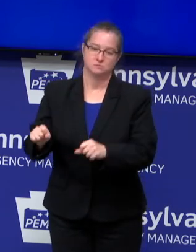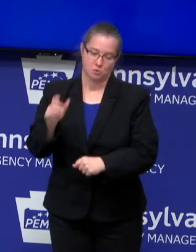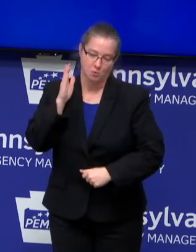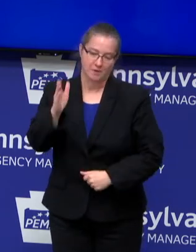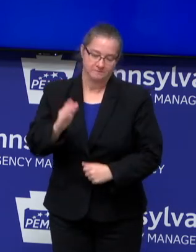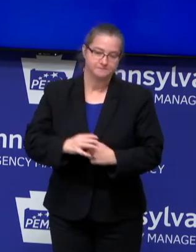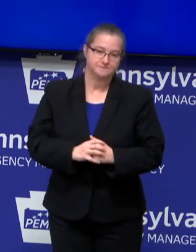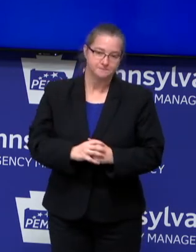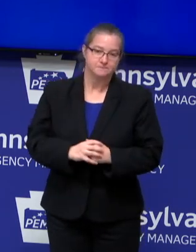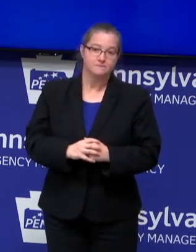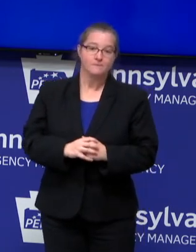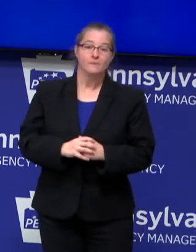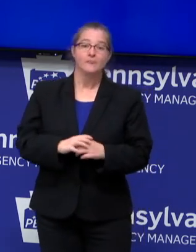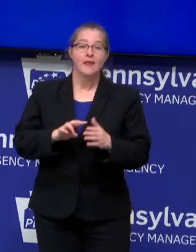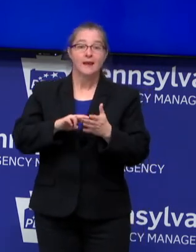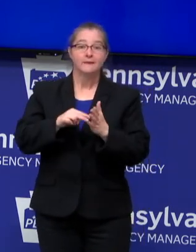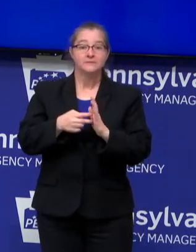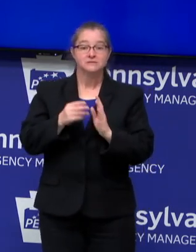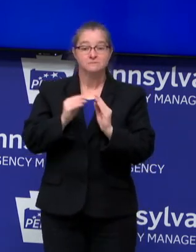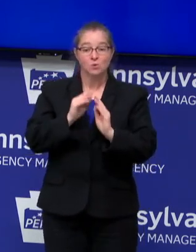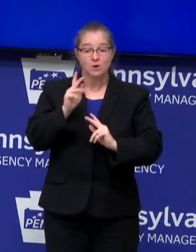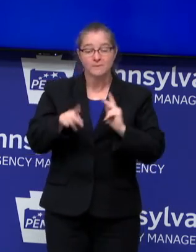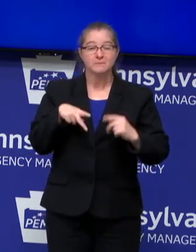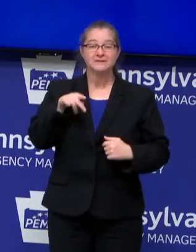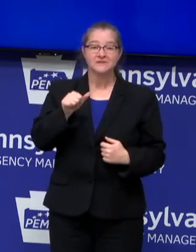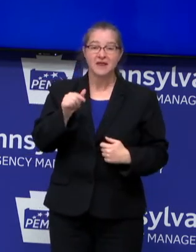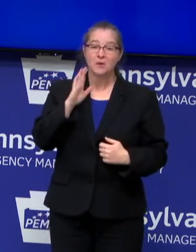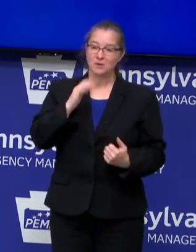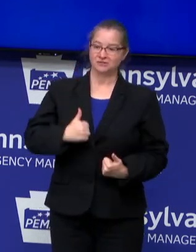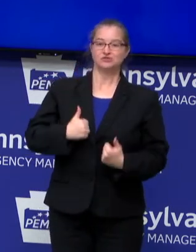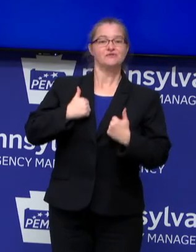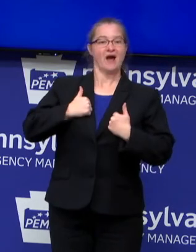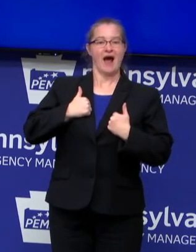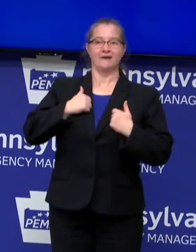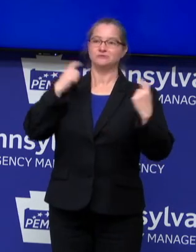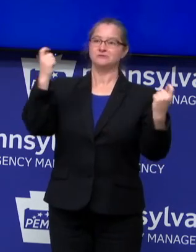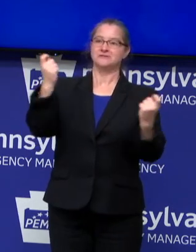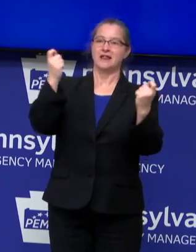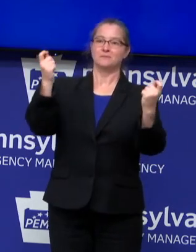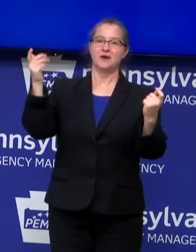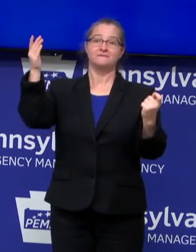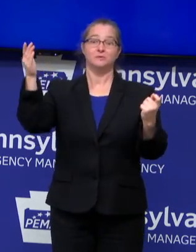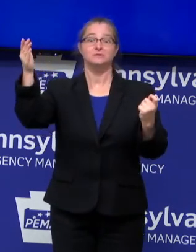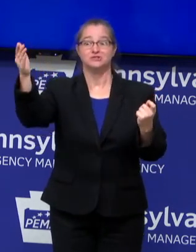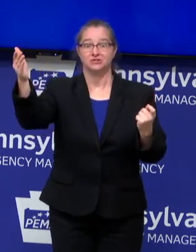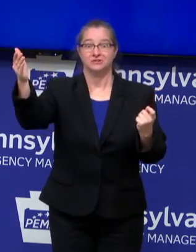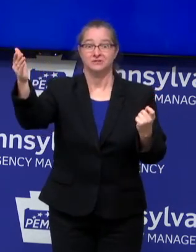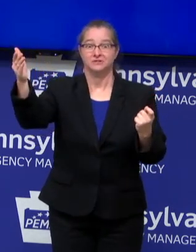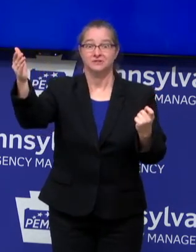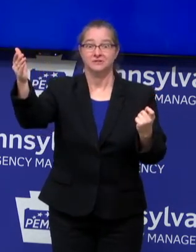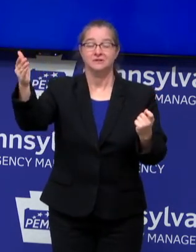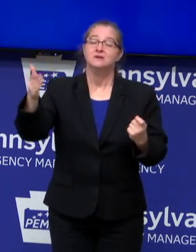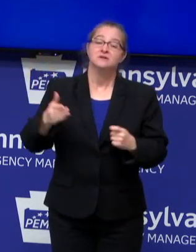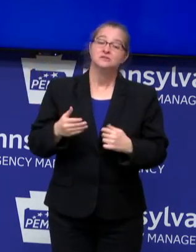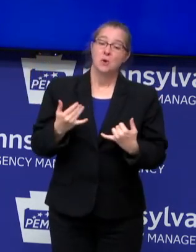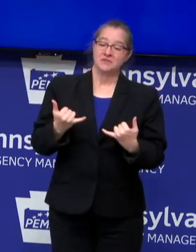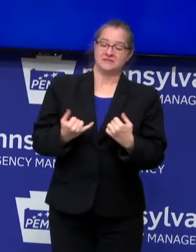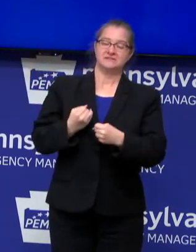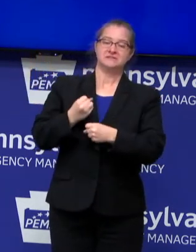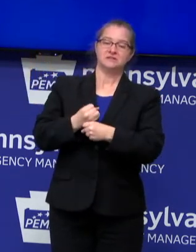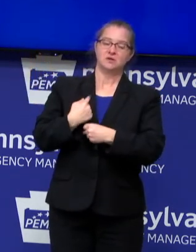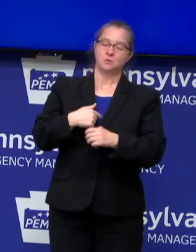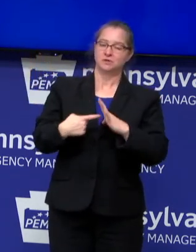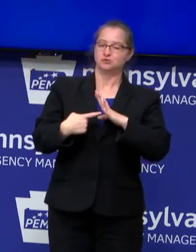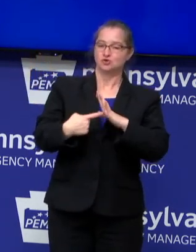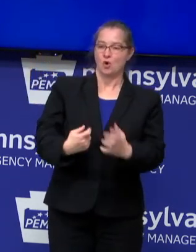And it means more Pennsylvanians will be alive to celebrate that brighter future that's coming. This year, we show our